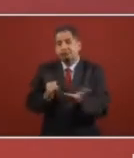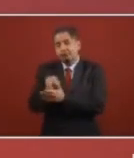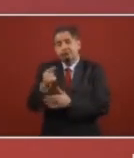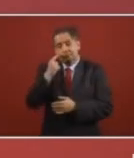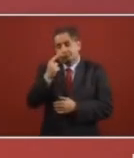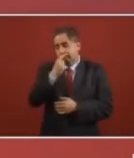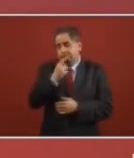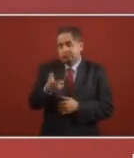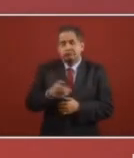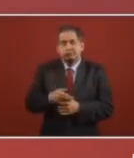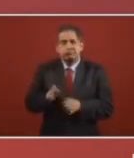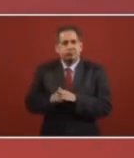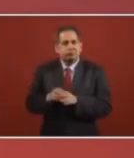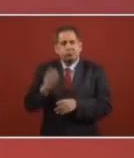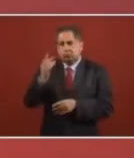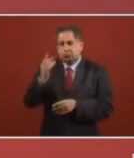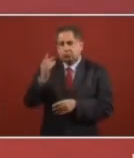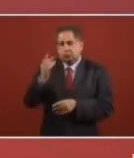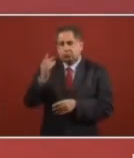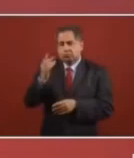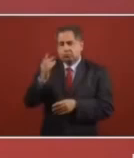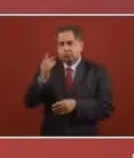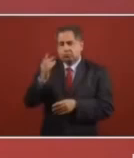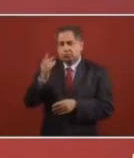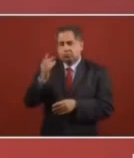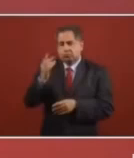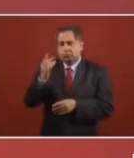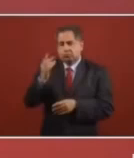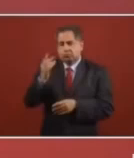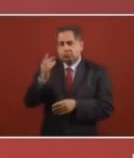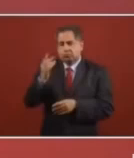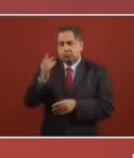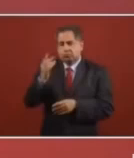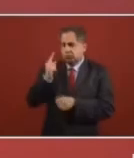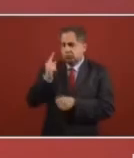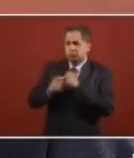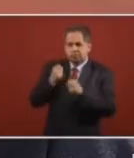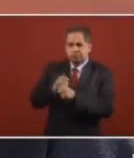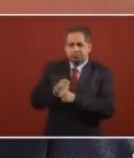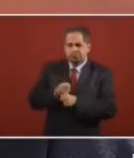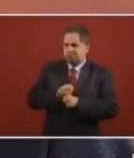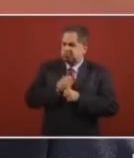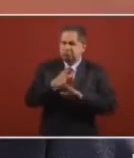that was the to that politics and that's what they expressed last year